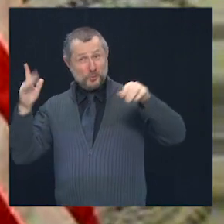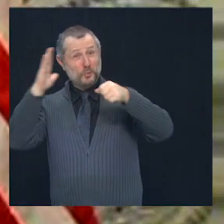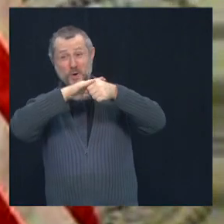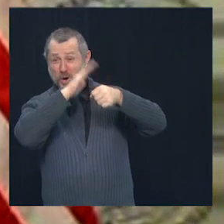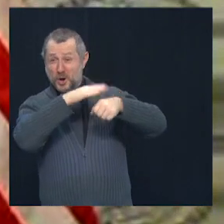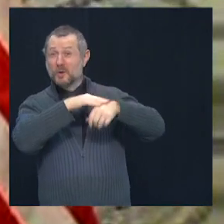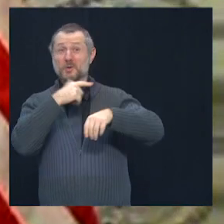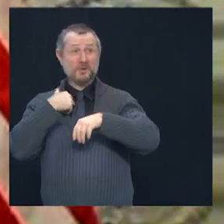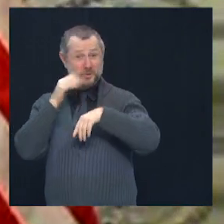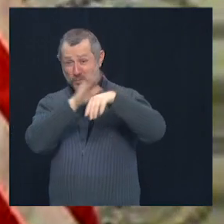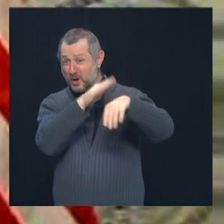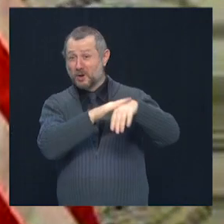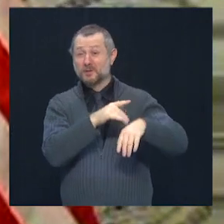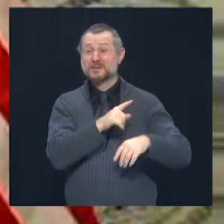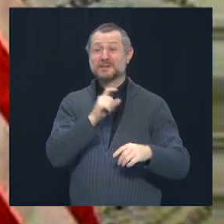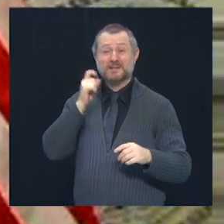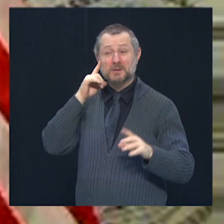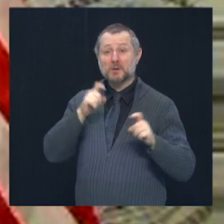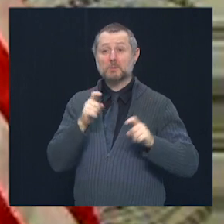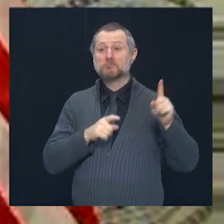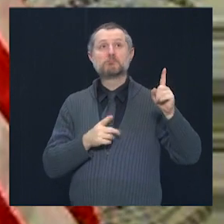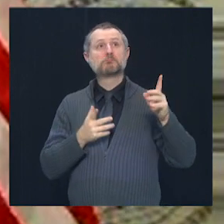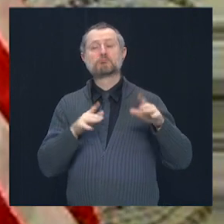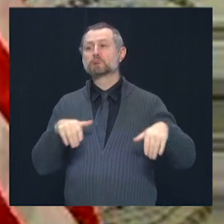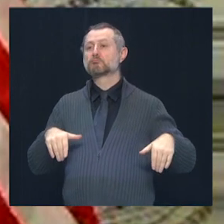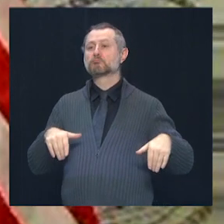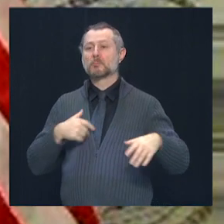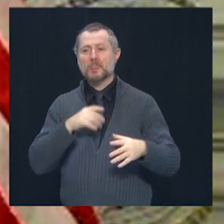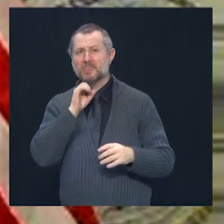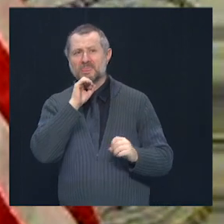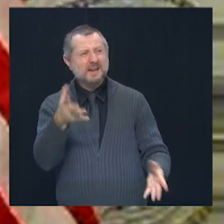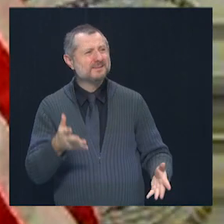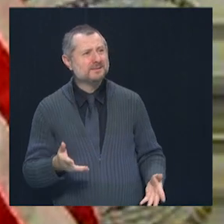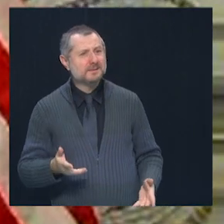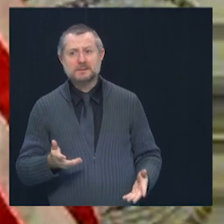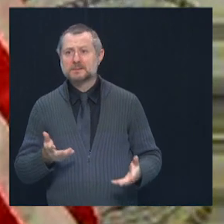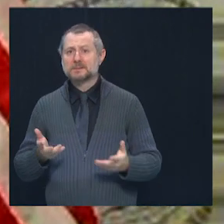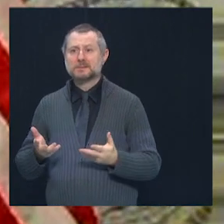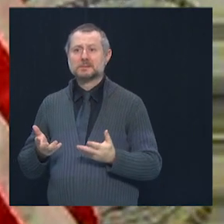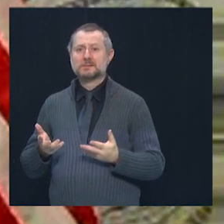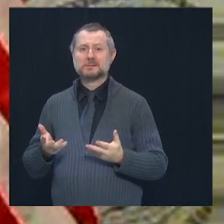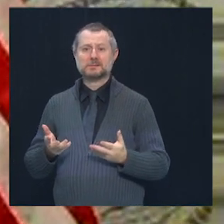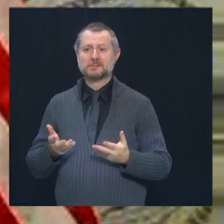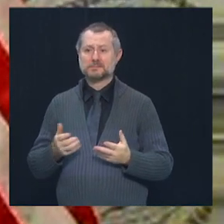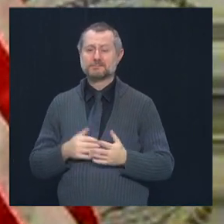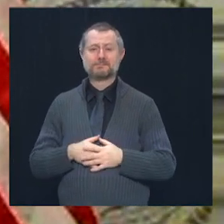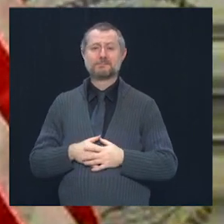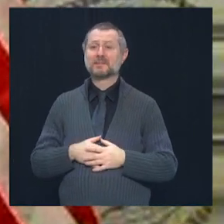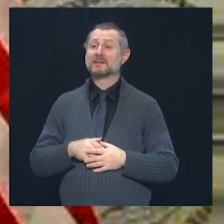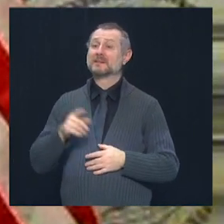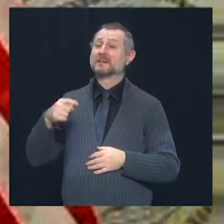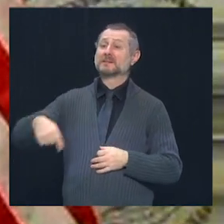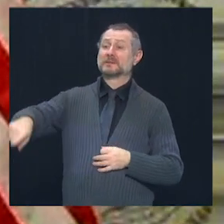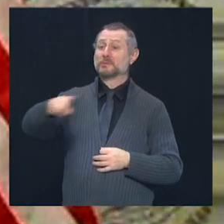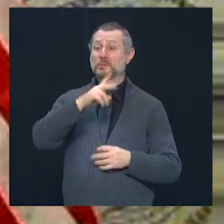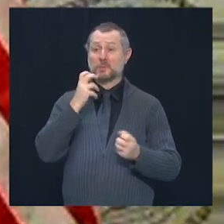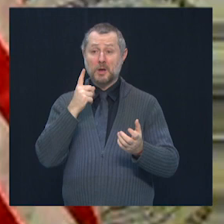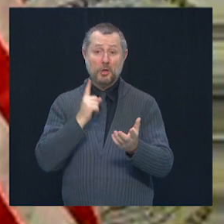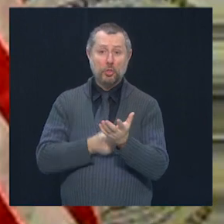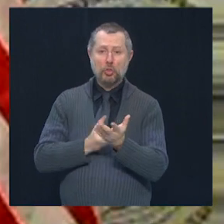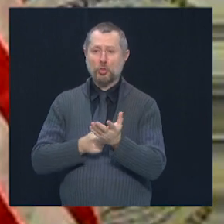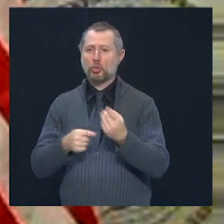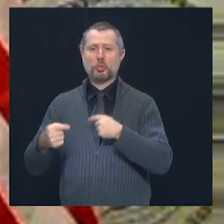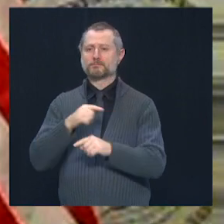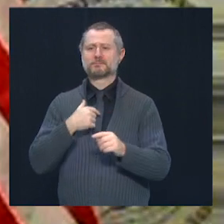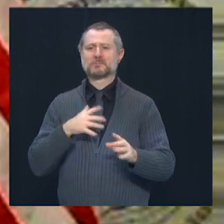couldn't get it so is there anyone who wants to debate these facts i don't think they'll be